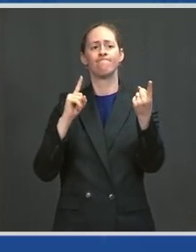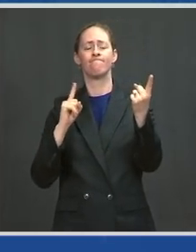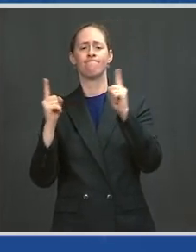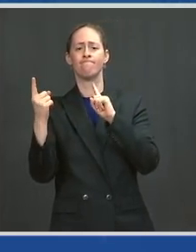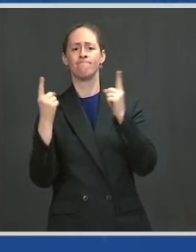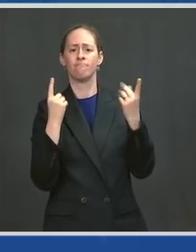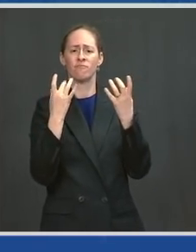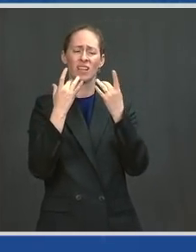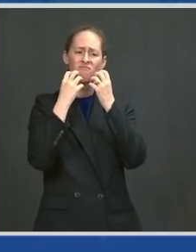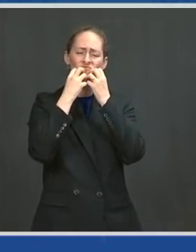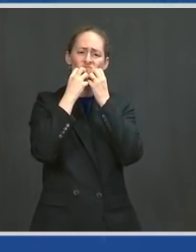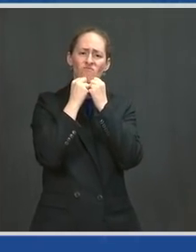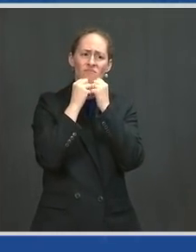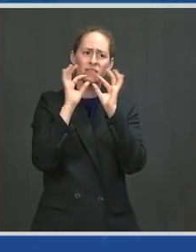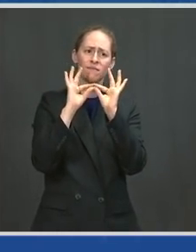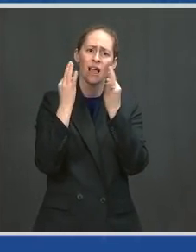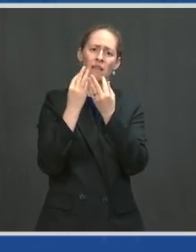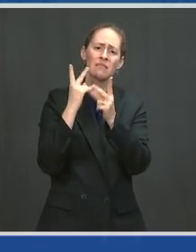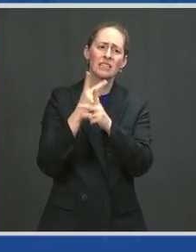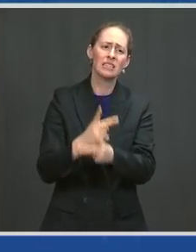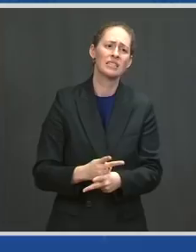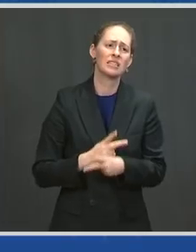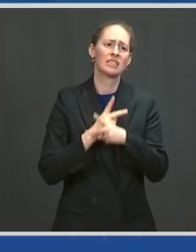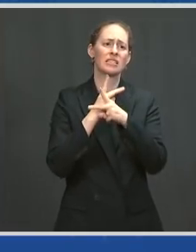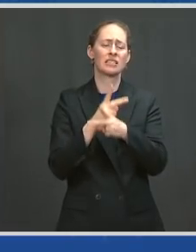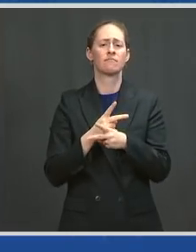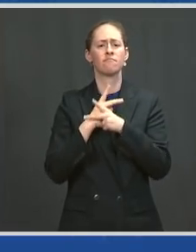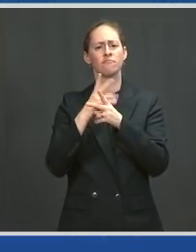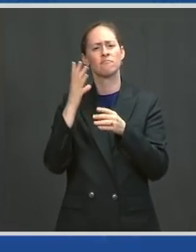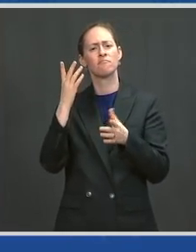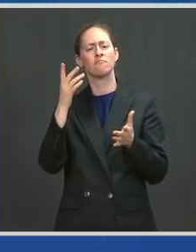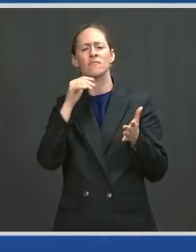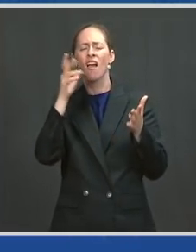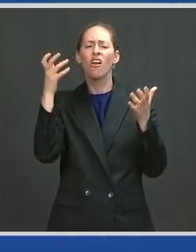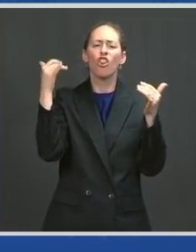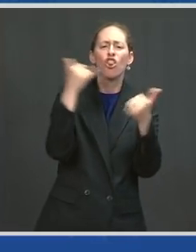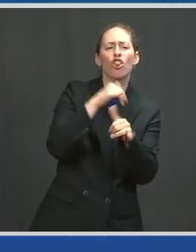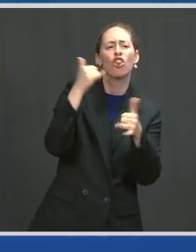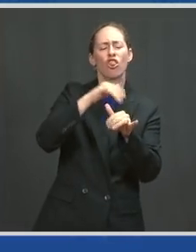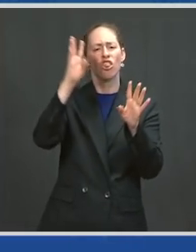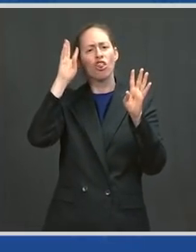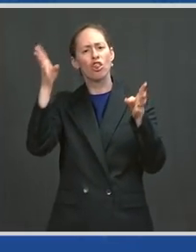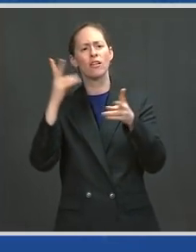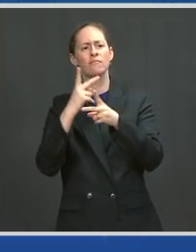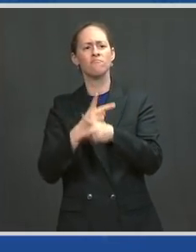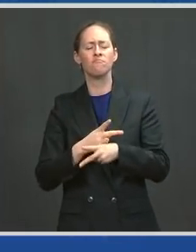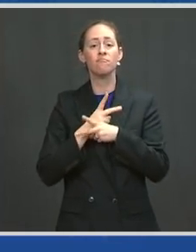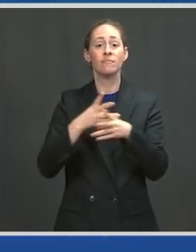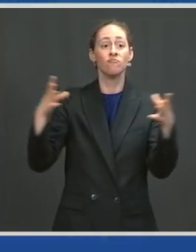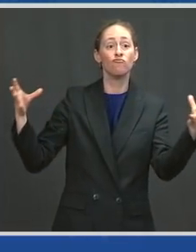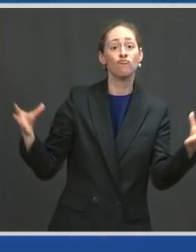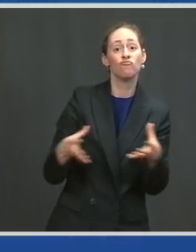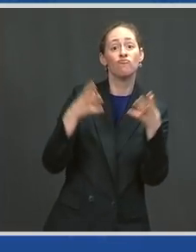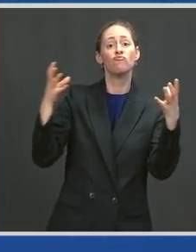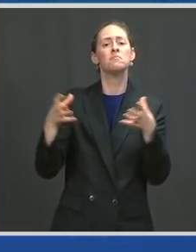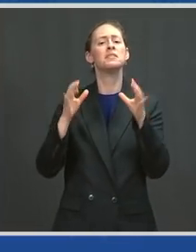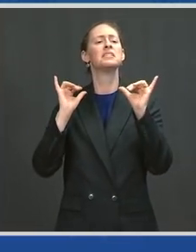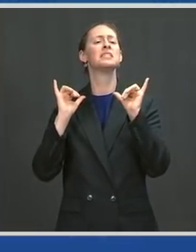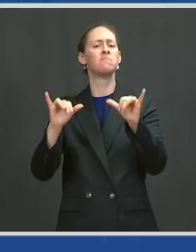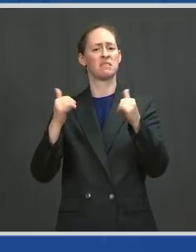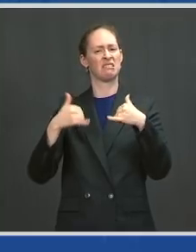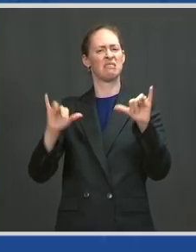are going to keep using good common sense, wear a mask in a large crowded area, keep our distance,